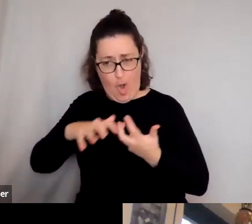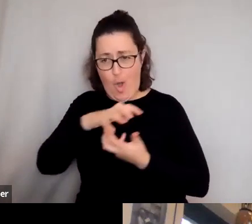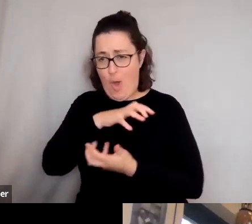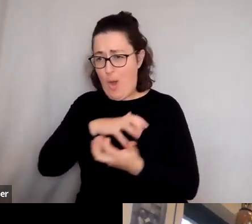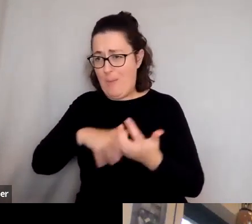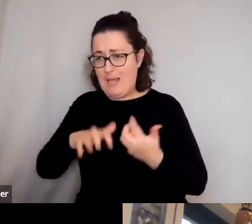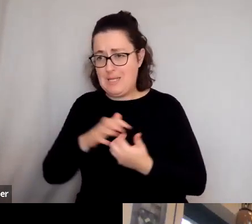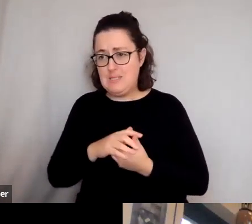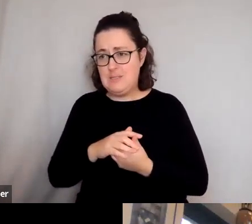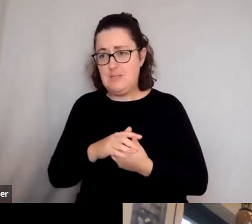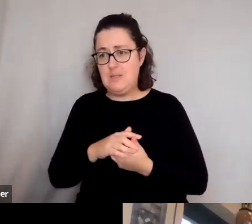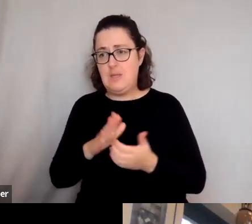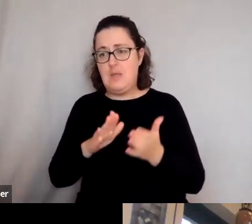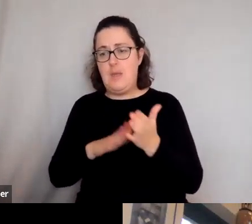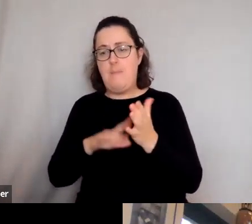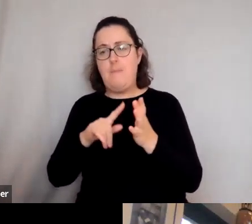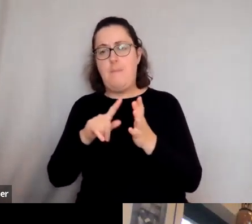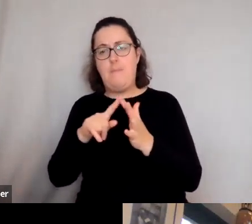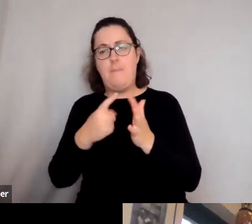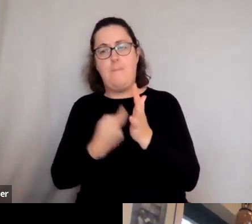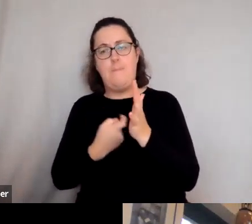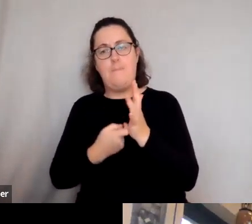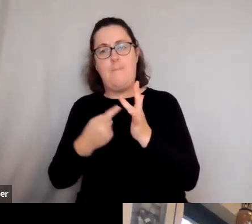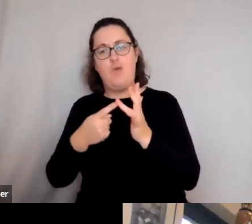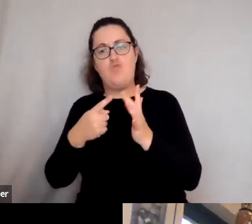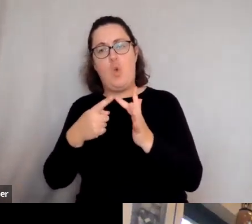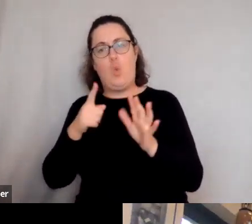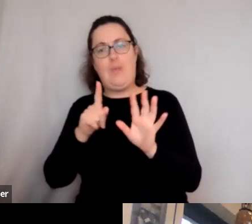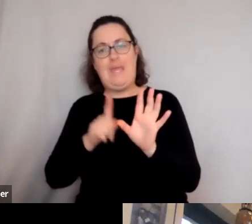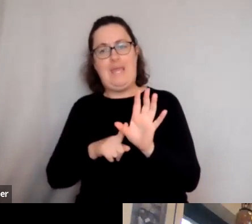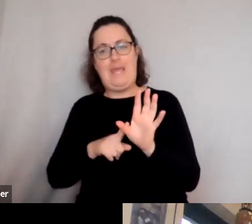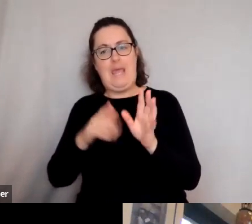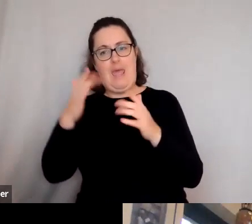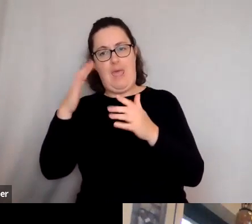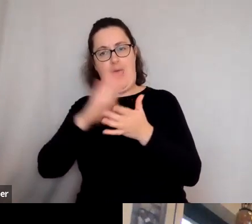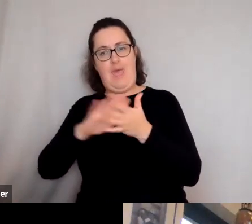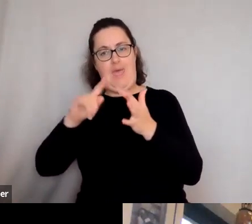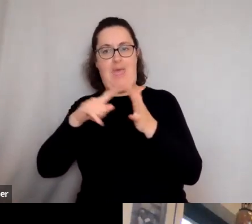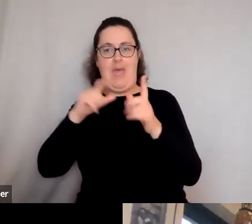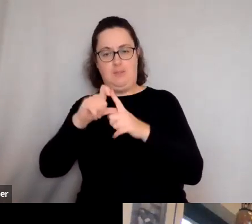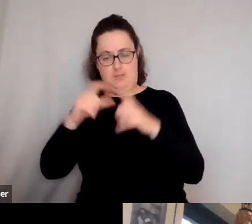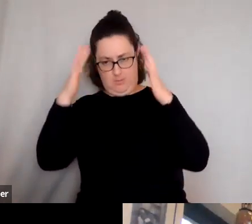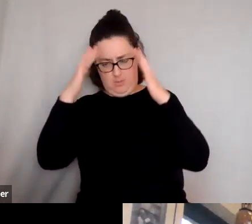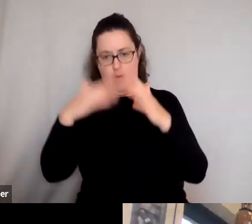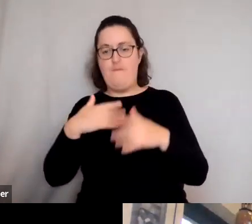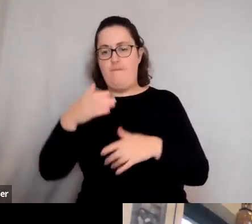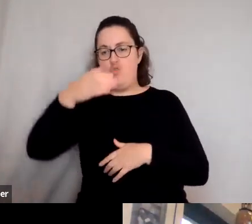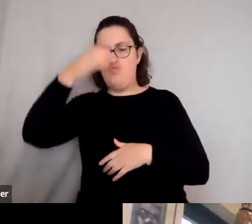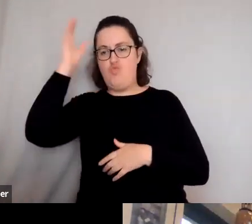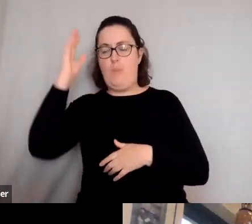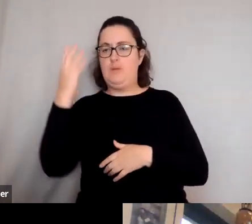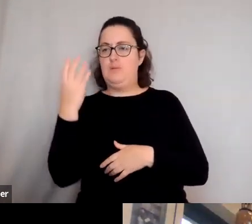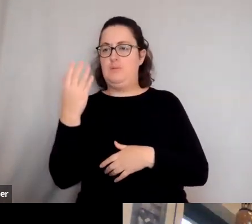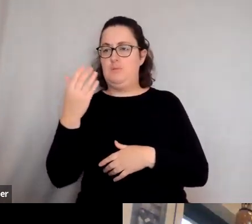um, merowy head of the Emperor Augustus. It's, it's one of the finest Roman portraits in the